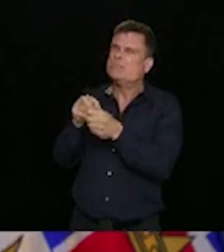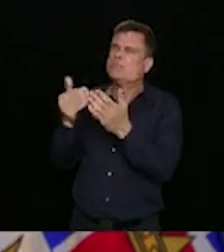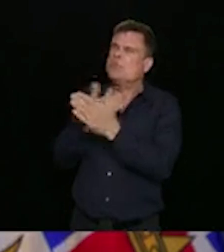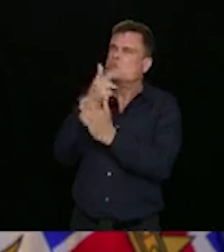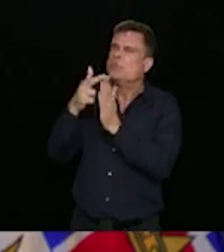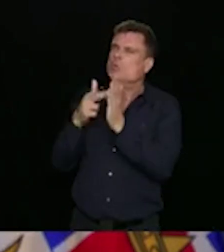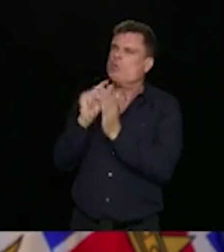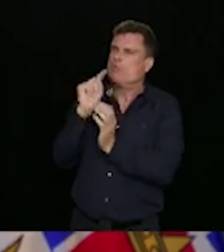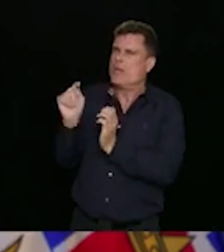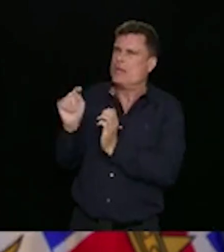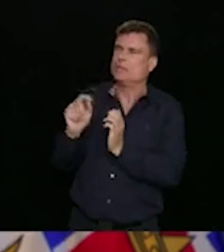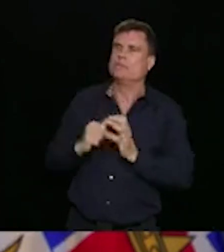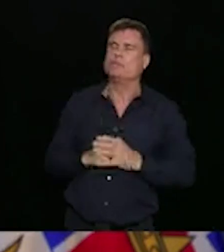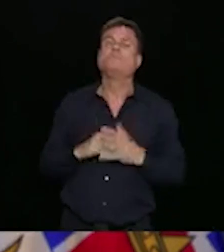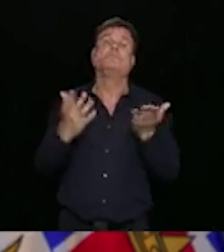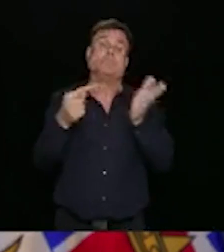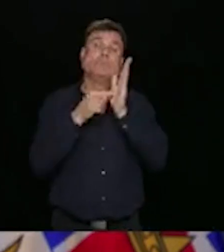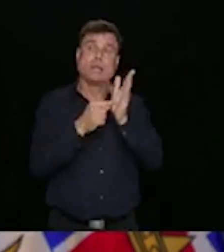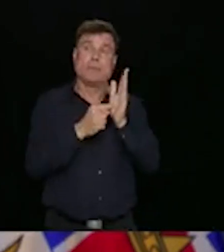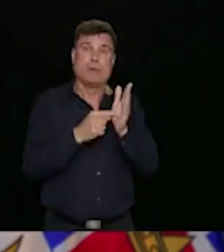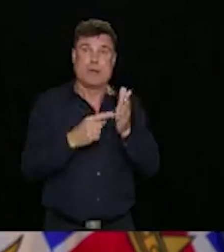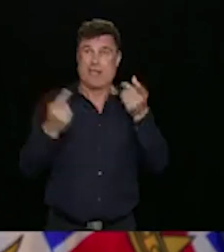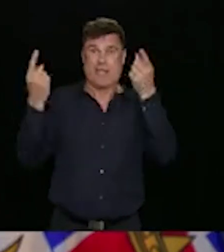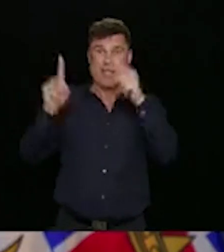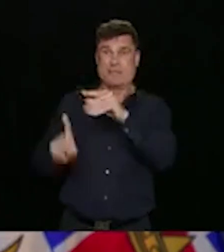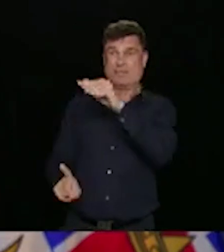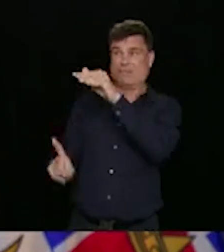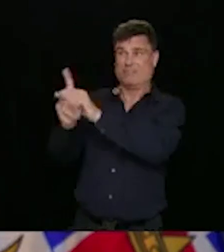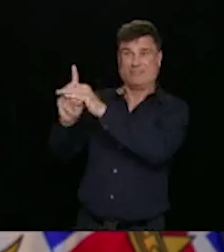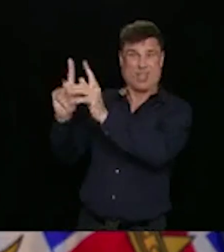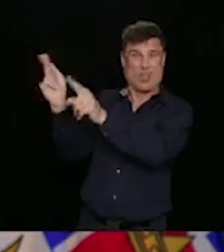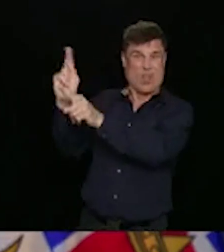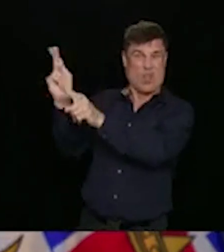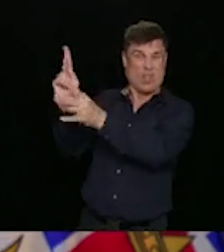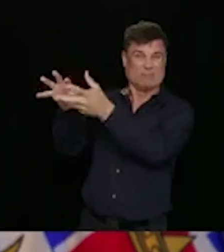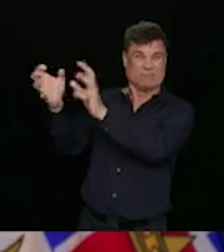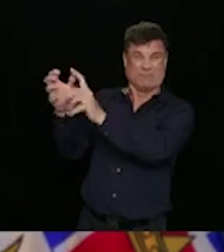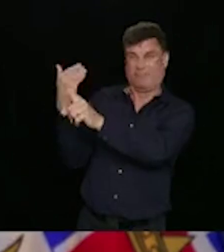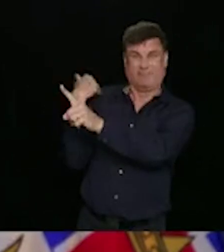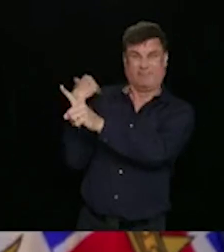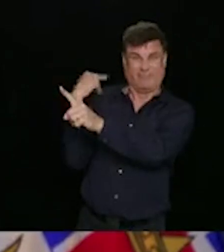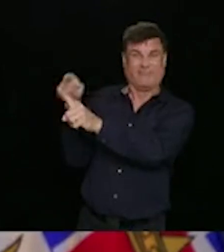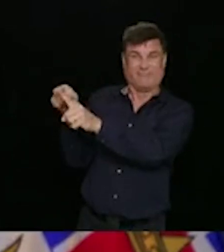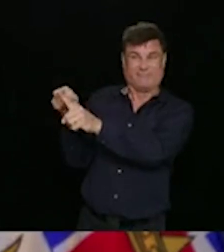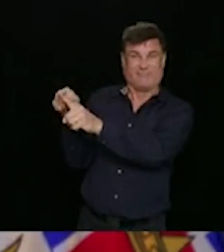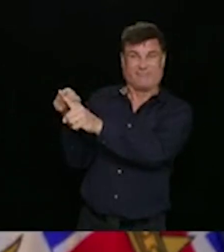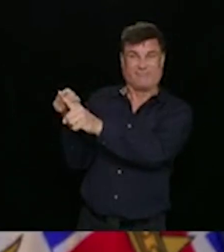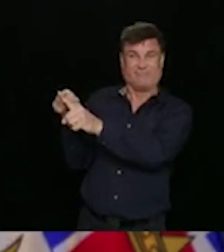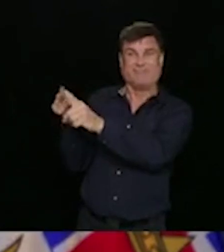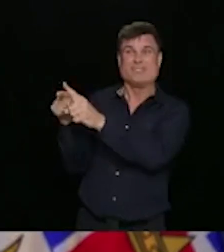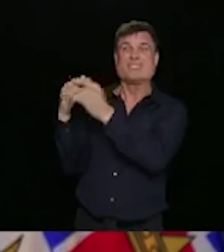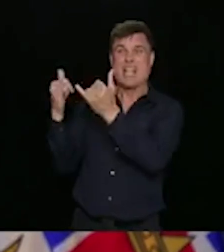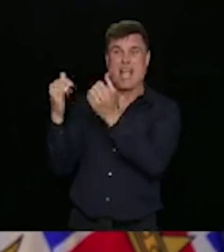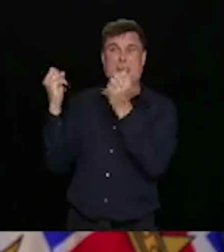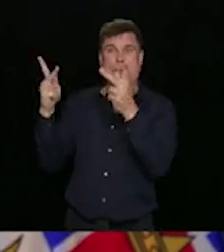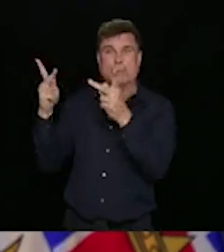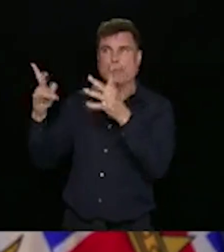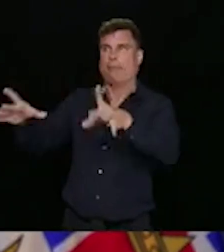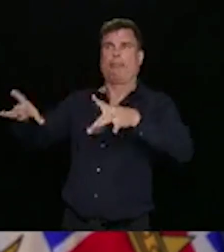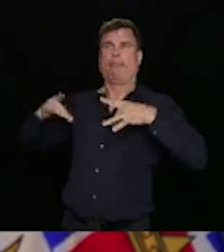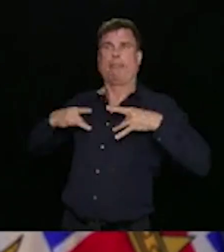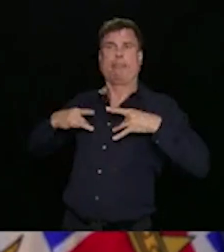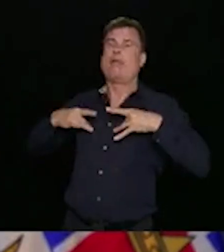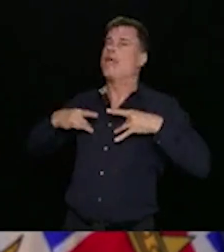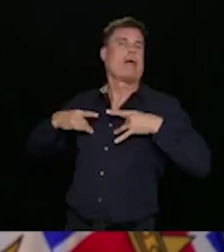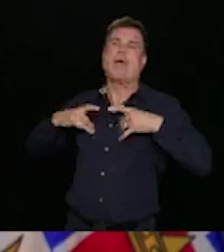exposed because of events that happened in one area of the province. So we are going to continue continue with